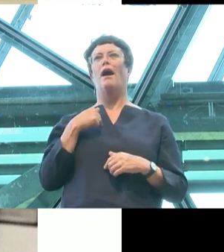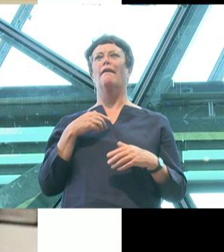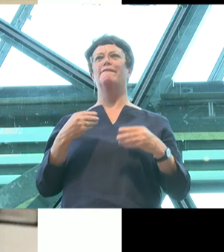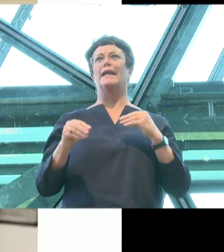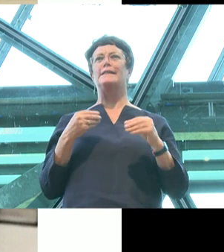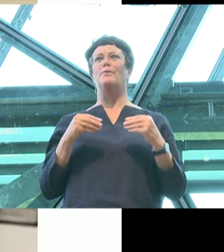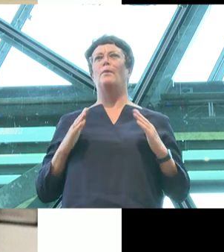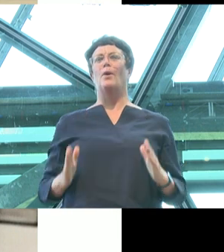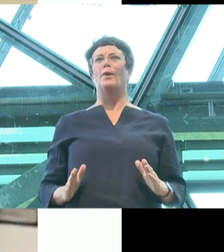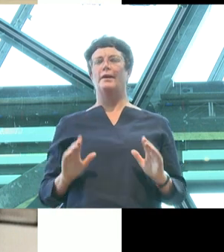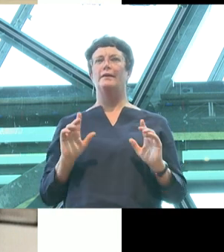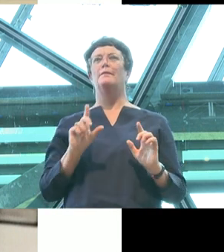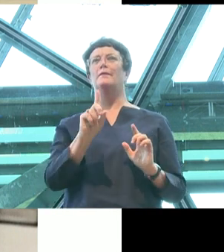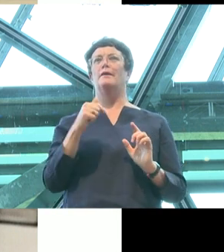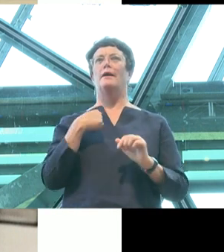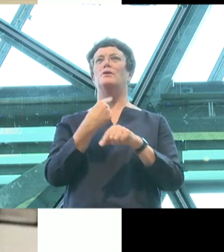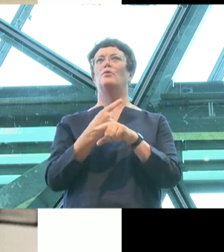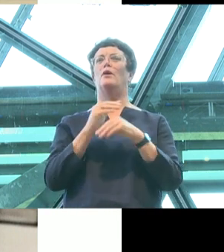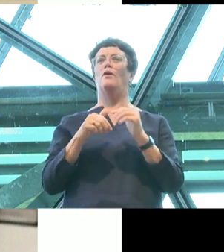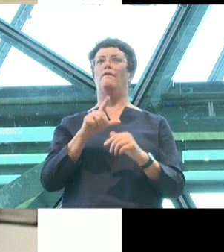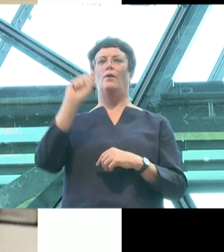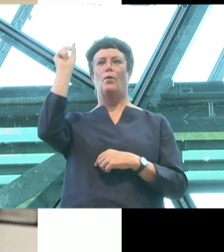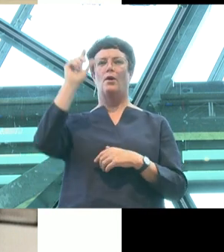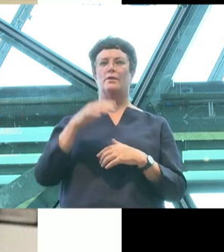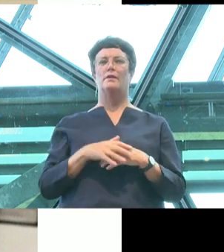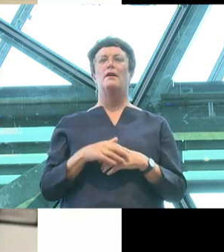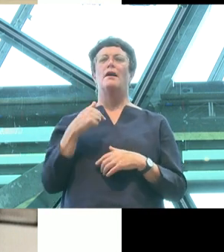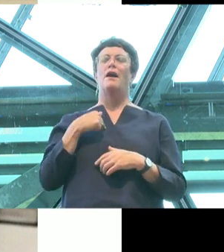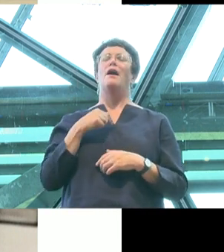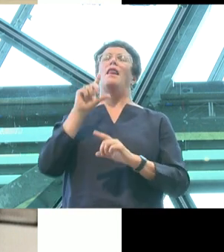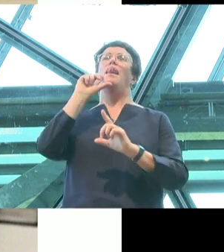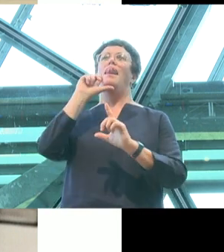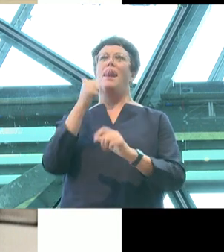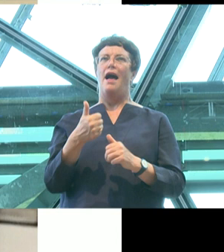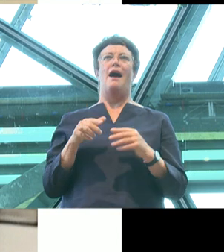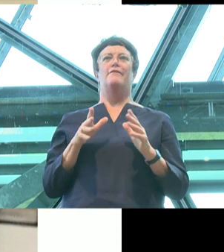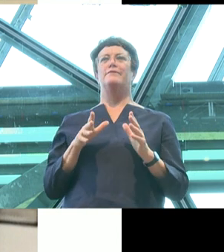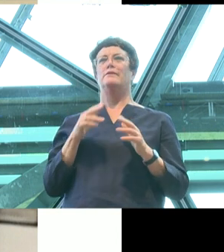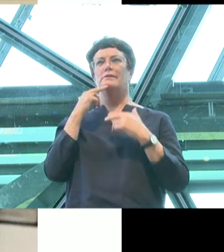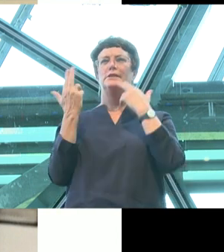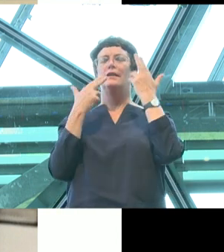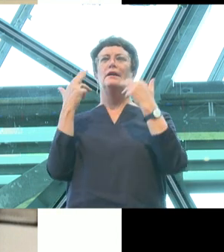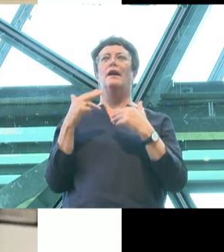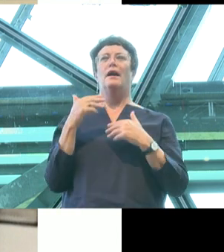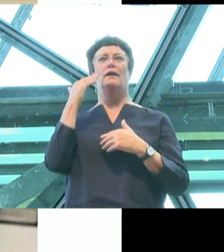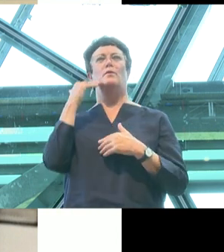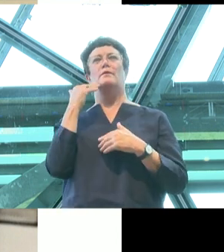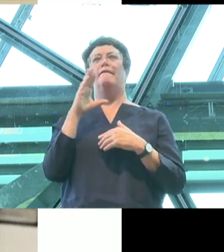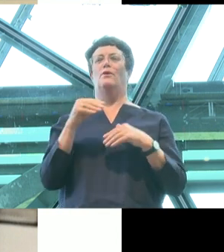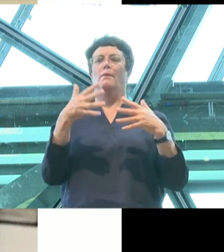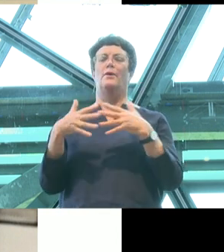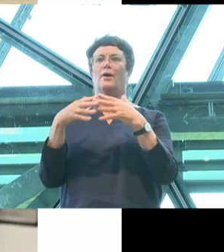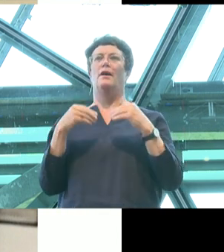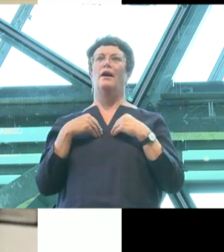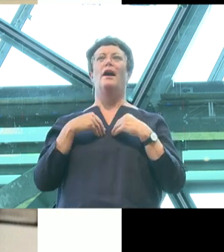I'm talking about the fact that I was a Mariah Carey-loving, gymnastics-obsessed, flamboyant as hell, flamingly gay